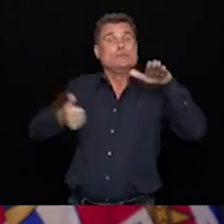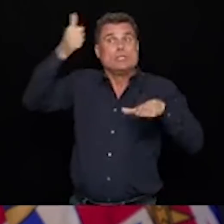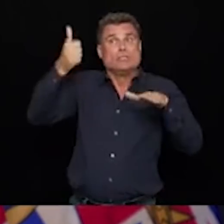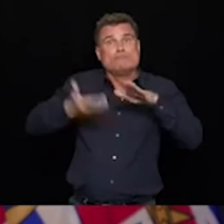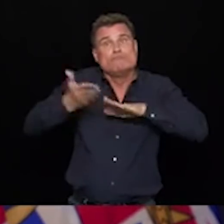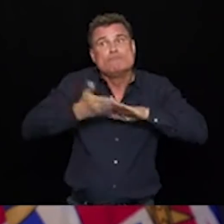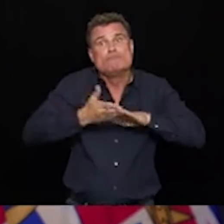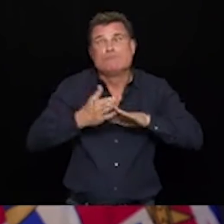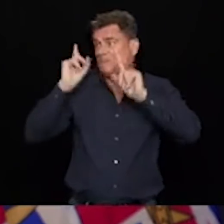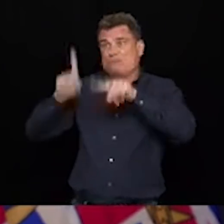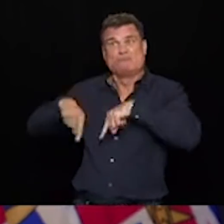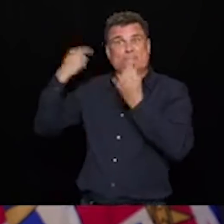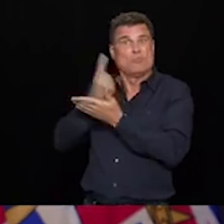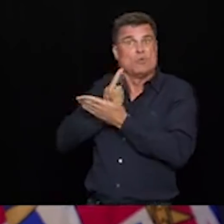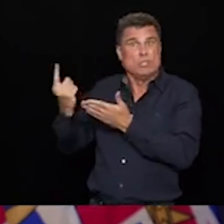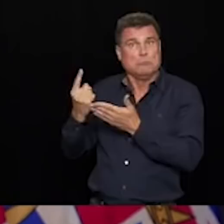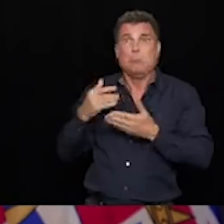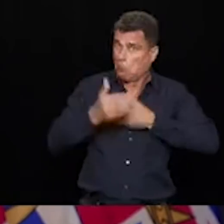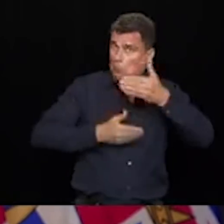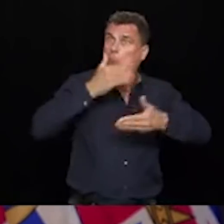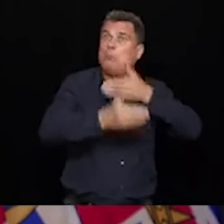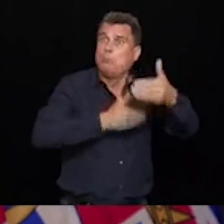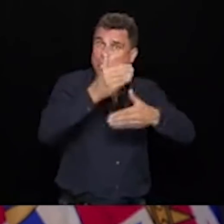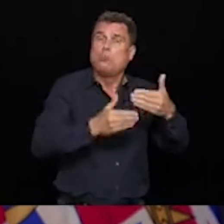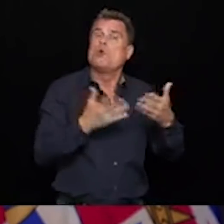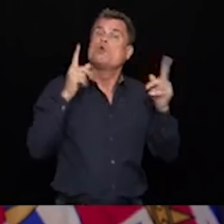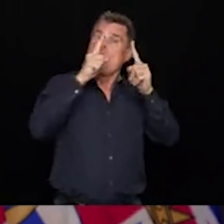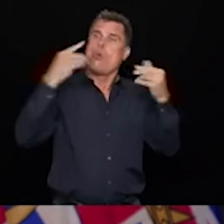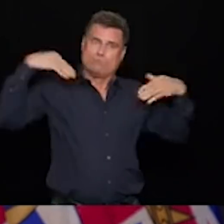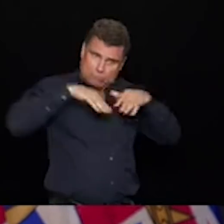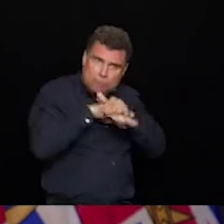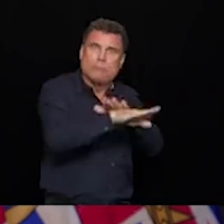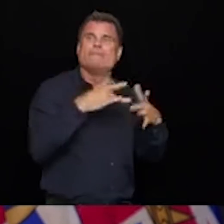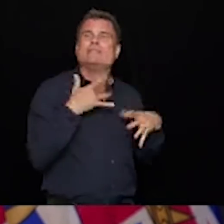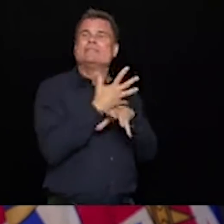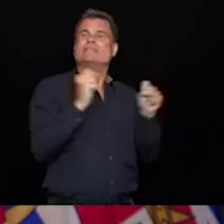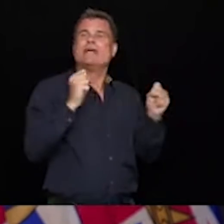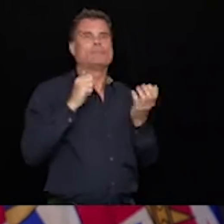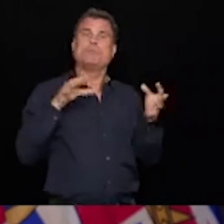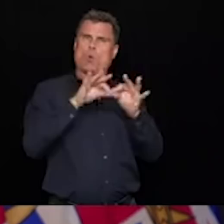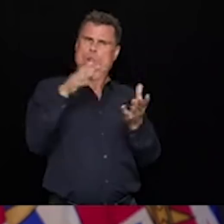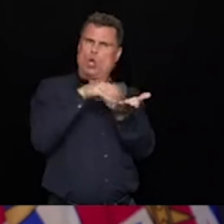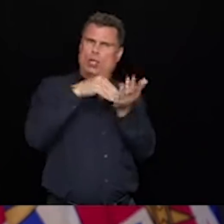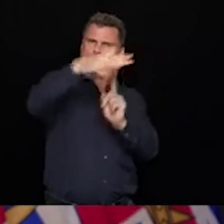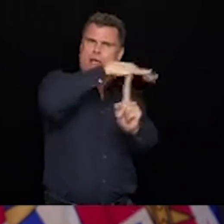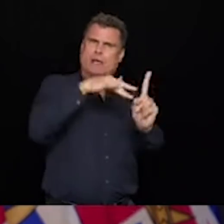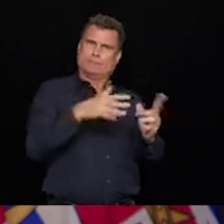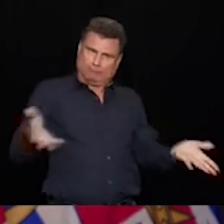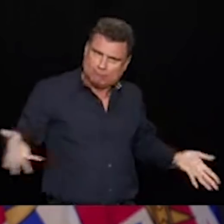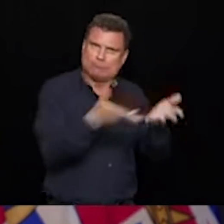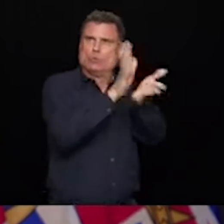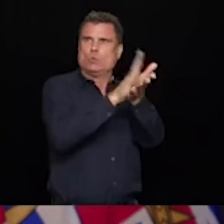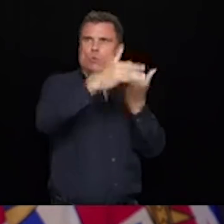back into the all-important learning environments that they need in schools. COVID-19 requires new routines and